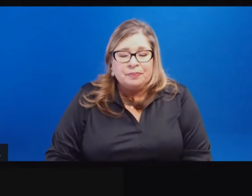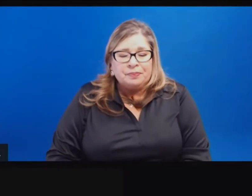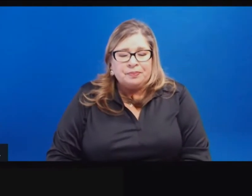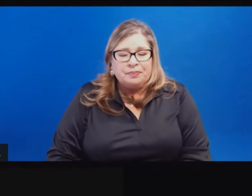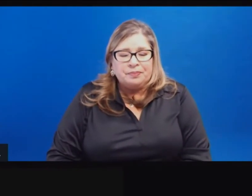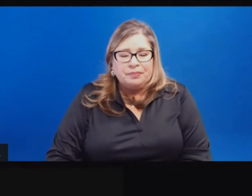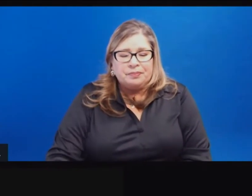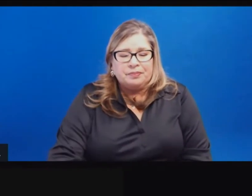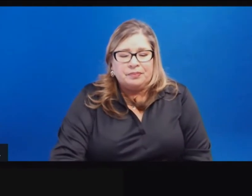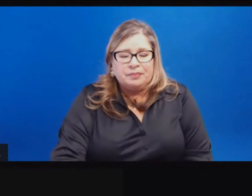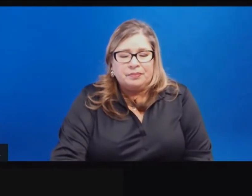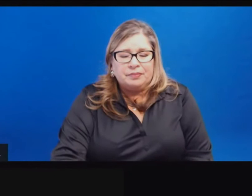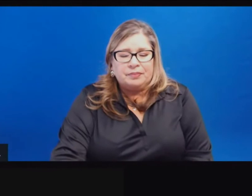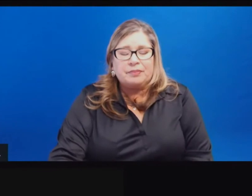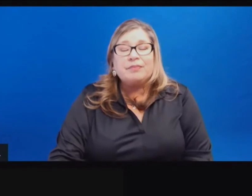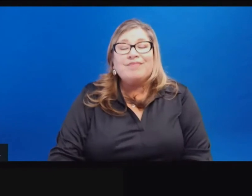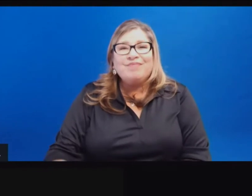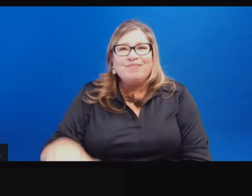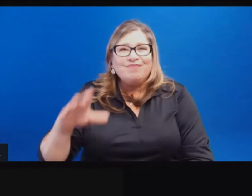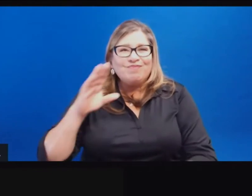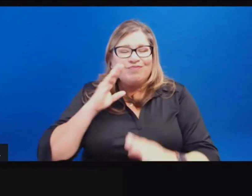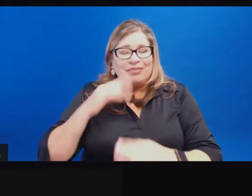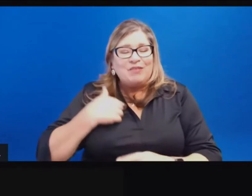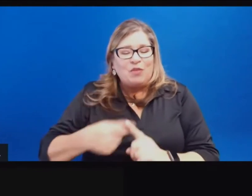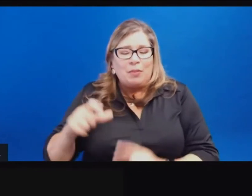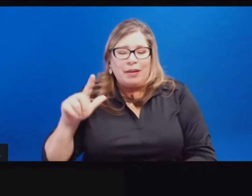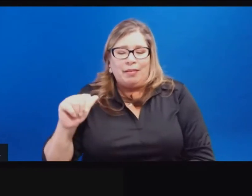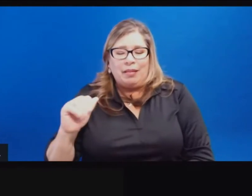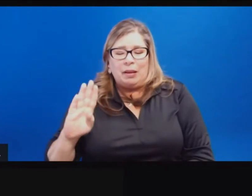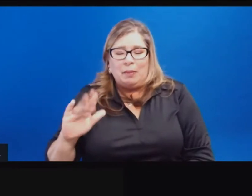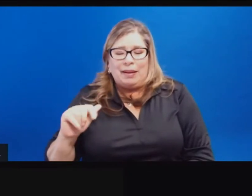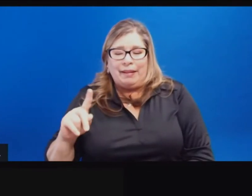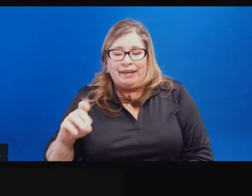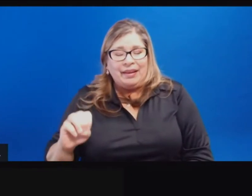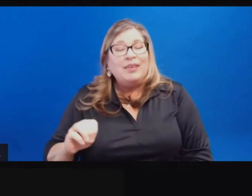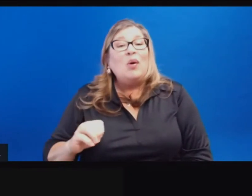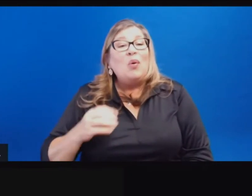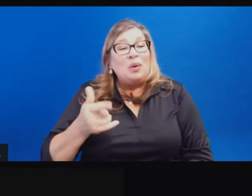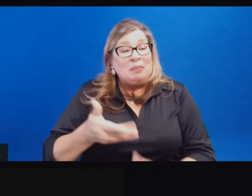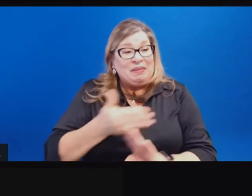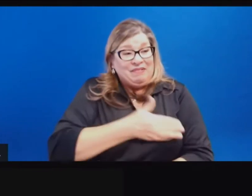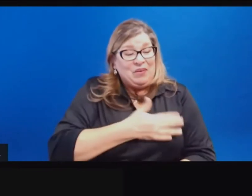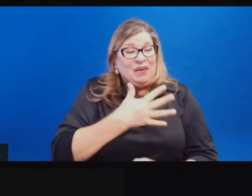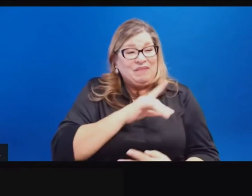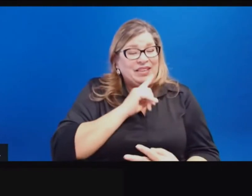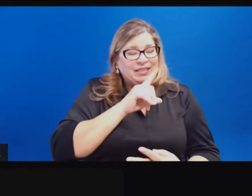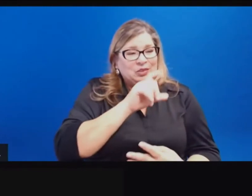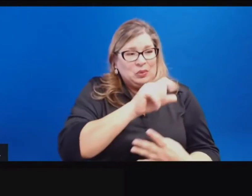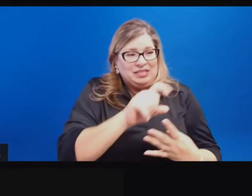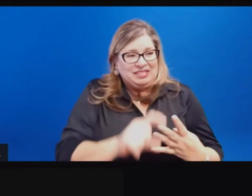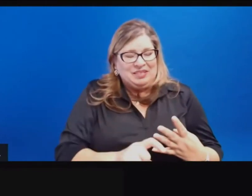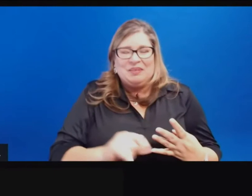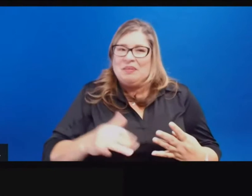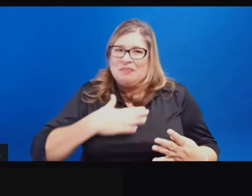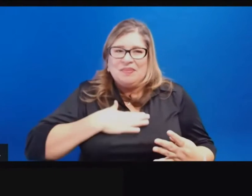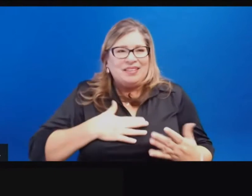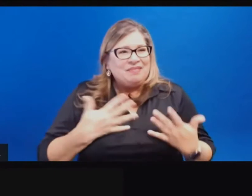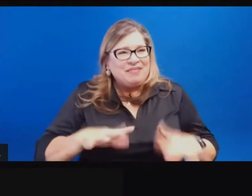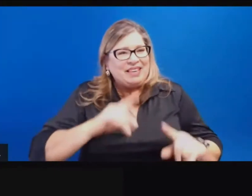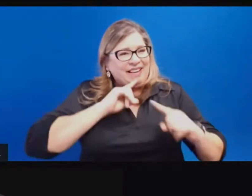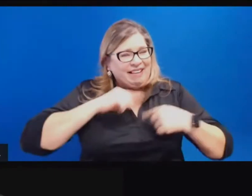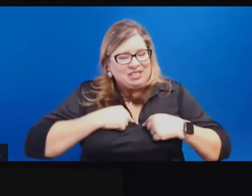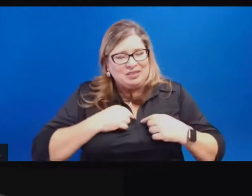Hey, Dr. Galli. Uh, my colleagues answered all four of my questions, but I do have a couple more. Um,